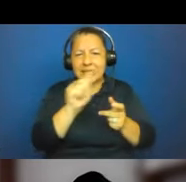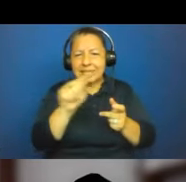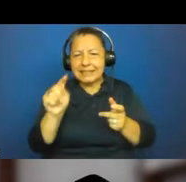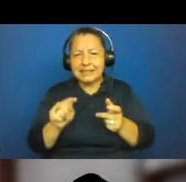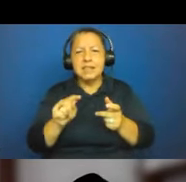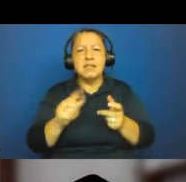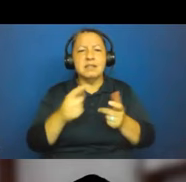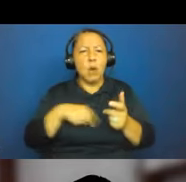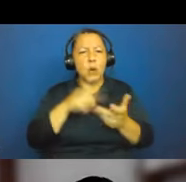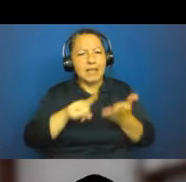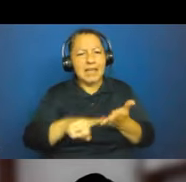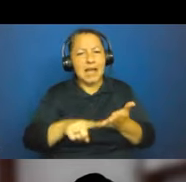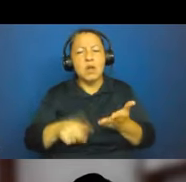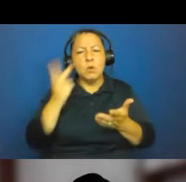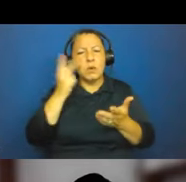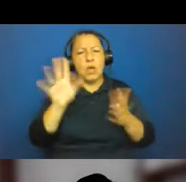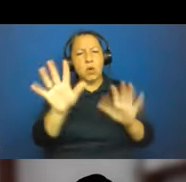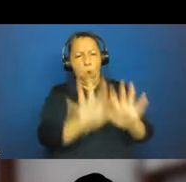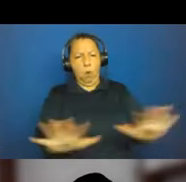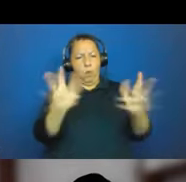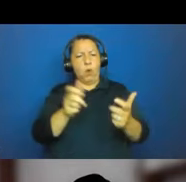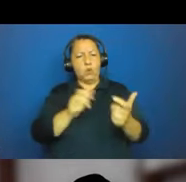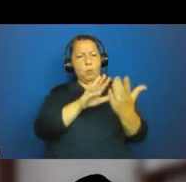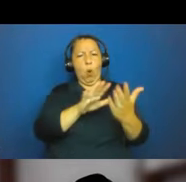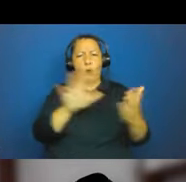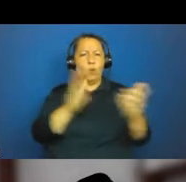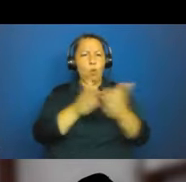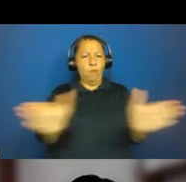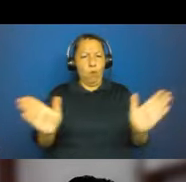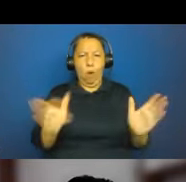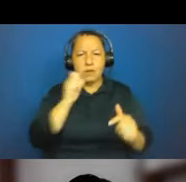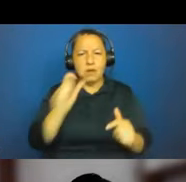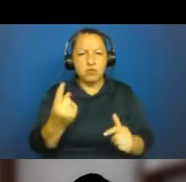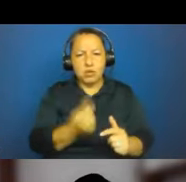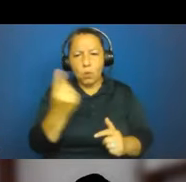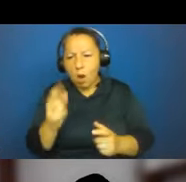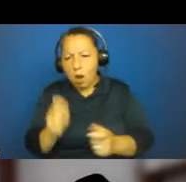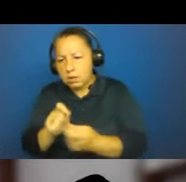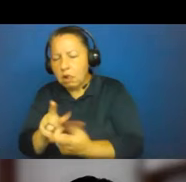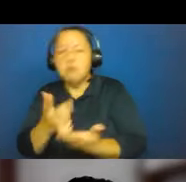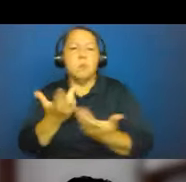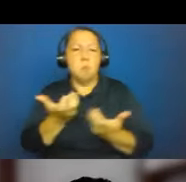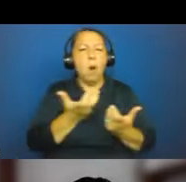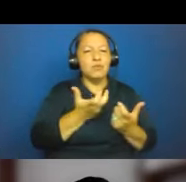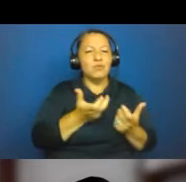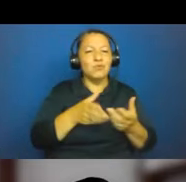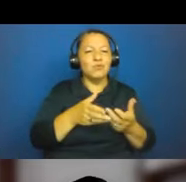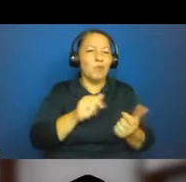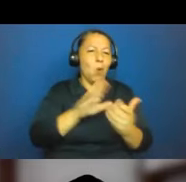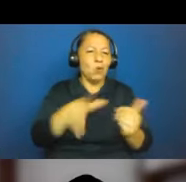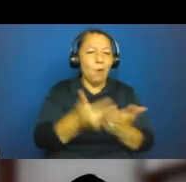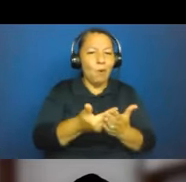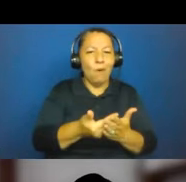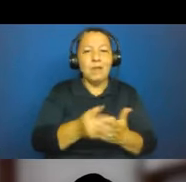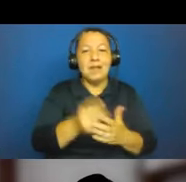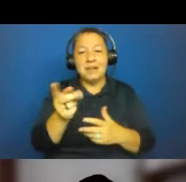total, we want to take a total approach to it. The sites in red are sites that we've added, these two sites in green are actually much more